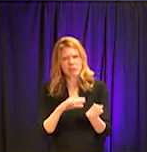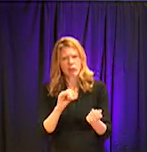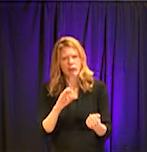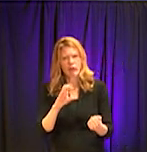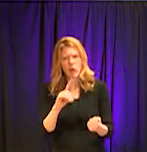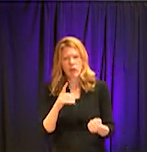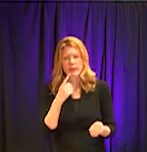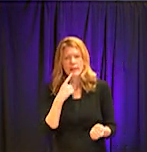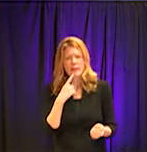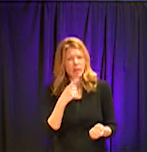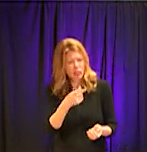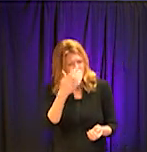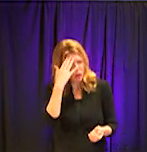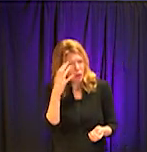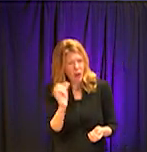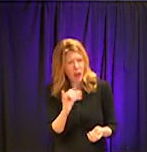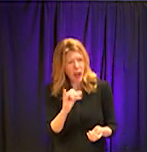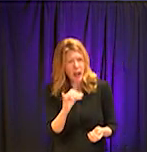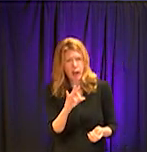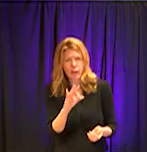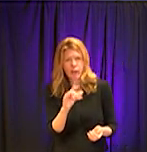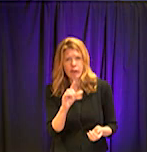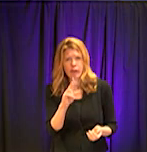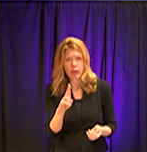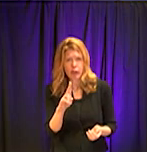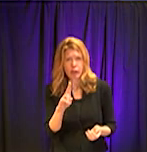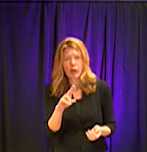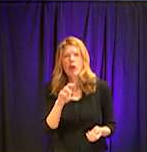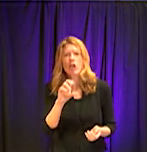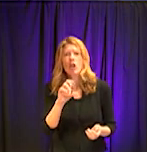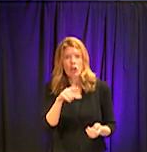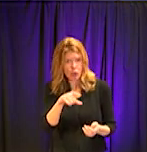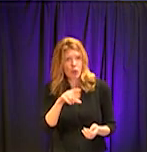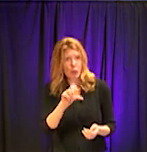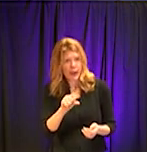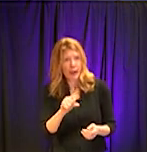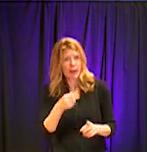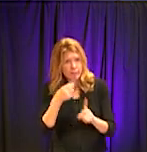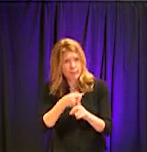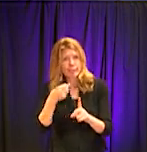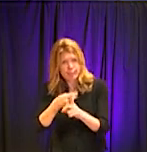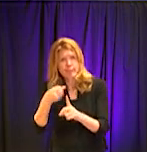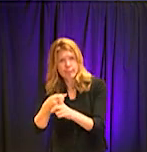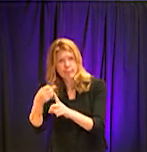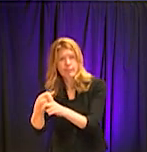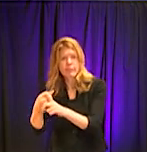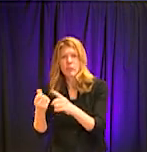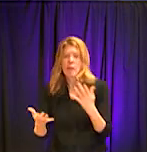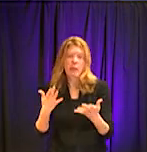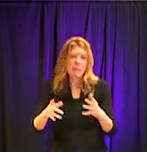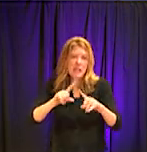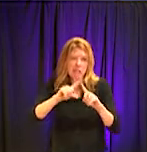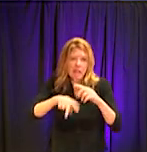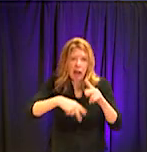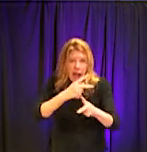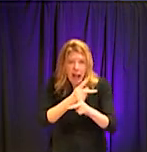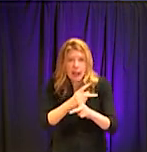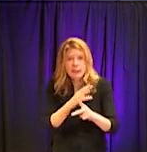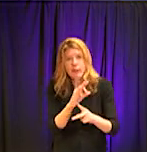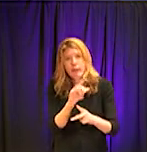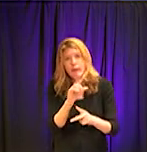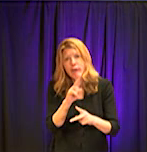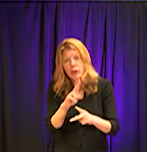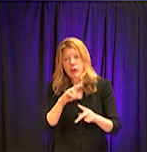the flu. You can get the flu several times in a single season. So different type of flu, but, um, I, we don't know that yet, unless